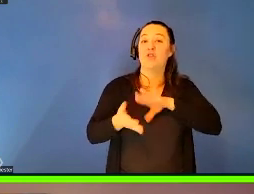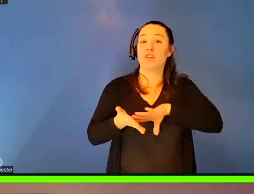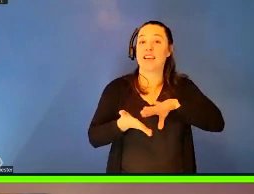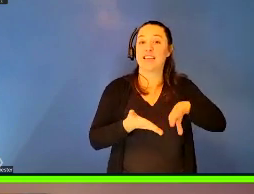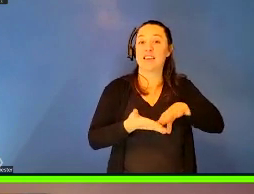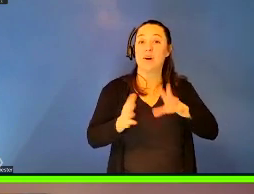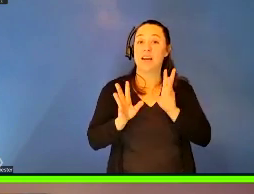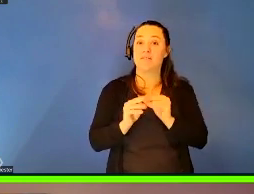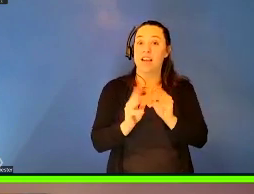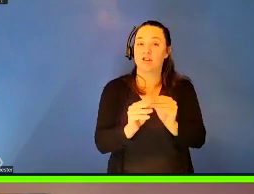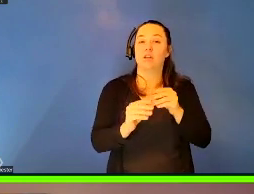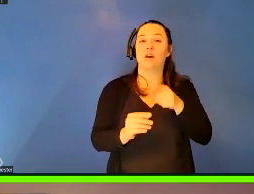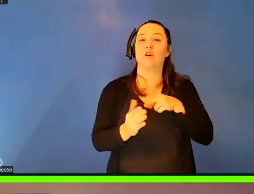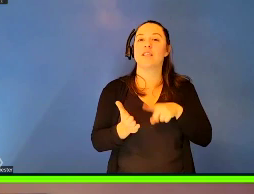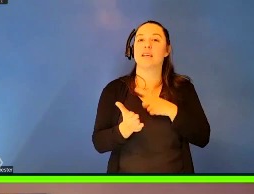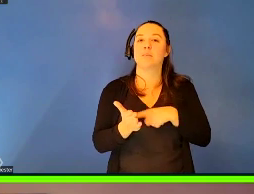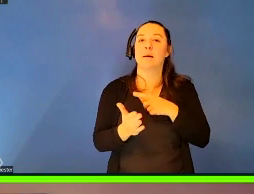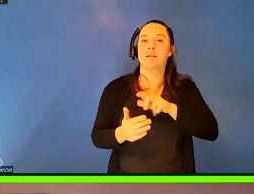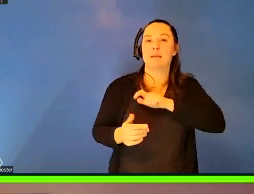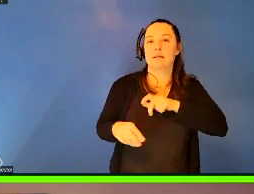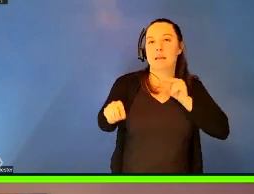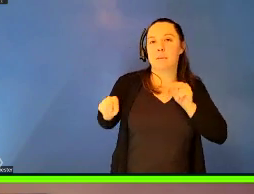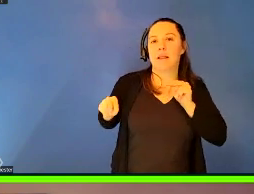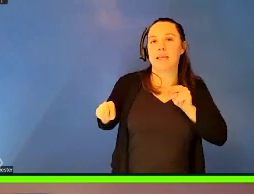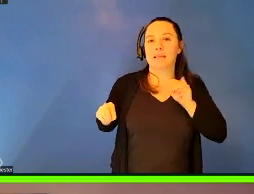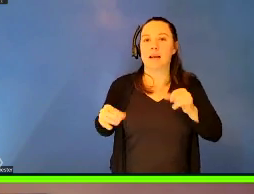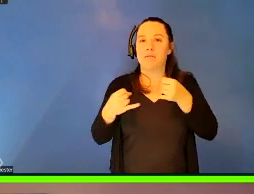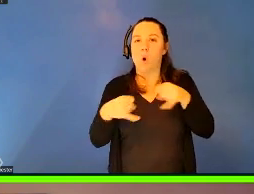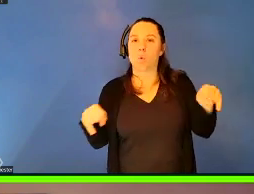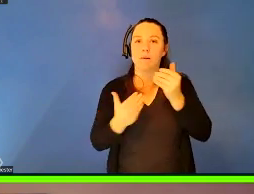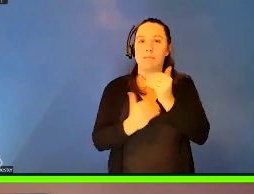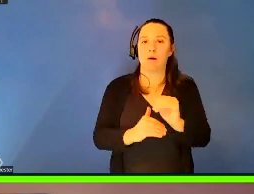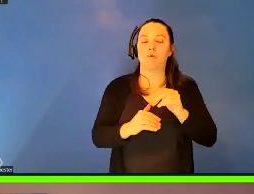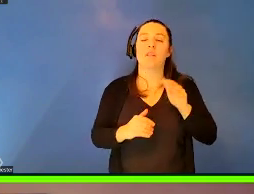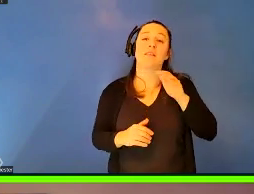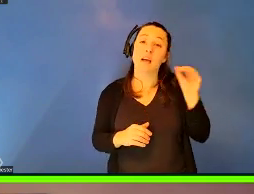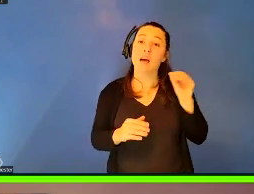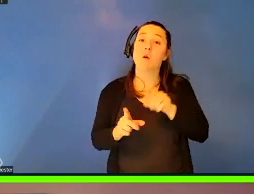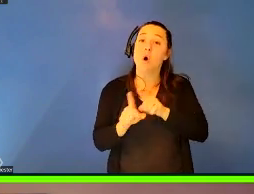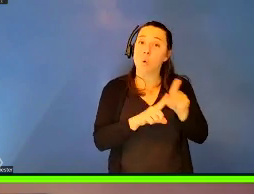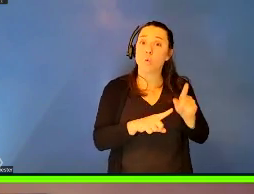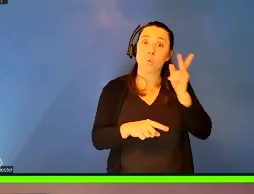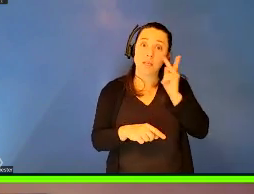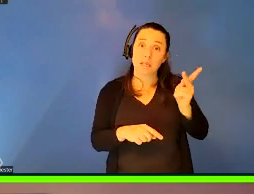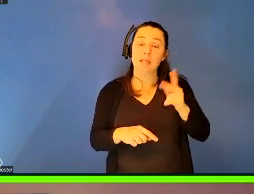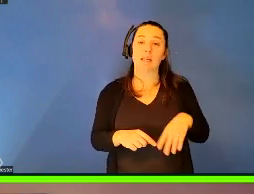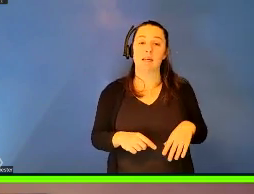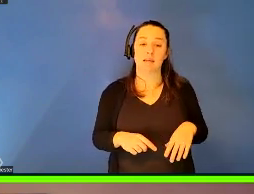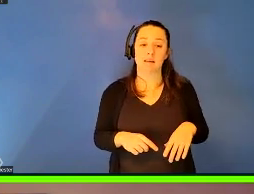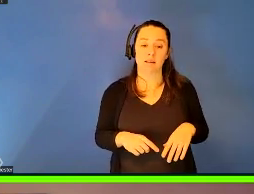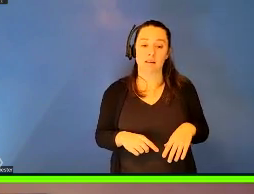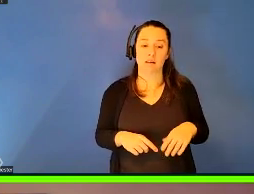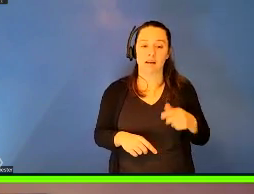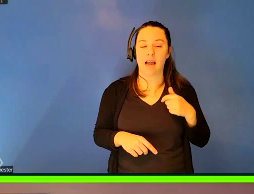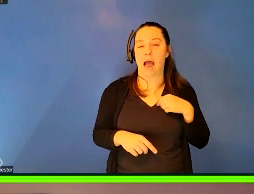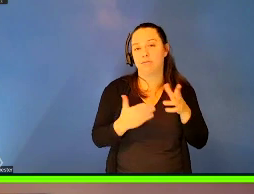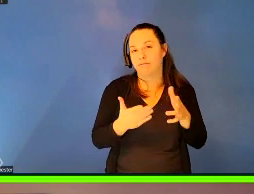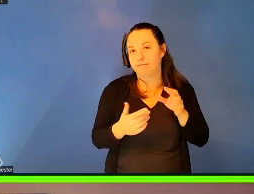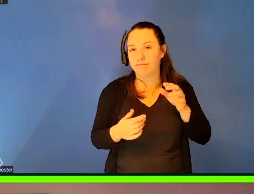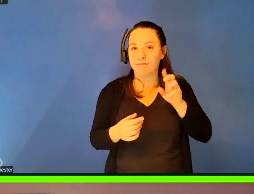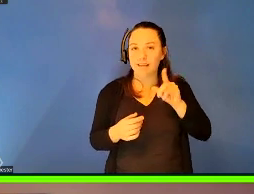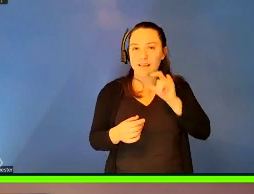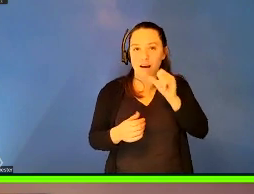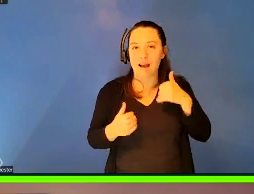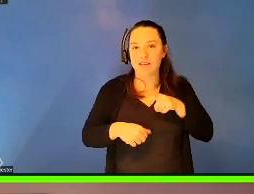are sometimes the policing of those boundaries. And we also see that, um, you know, uh, I didn't have time to mention this, but we also see that